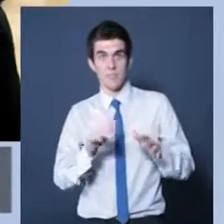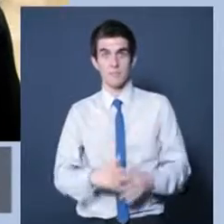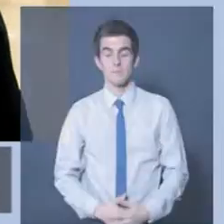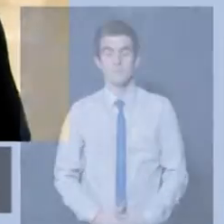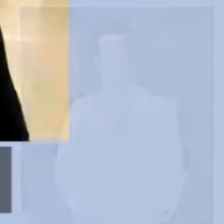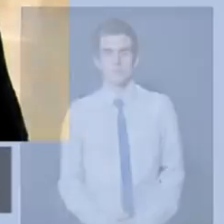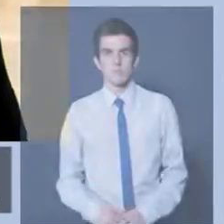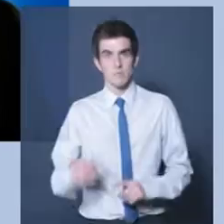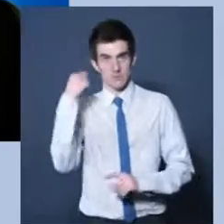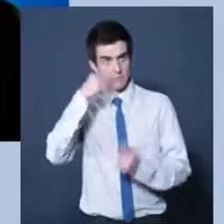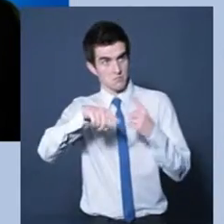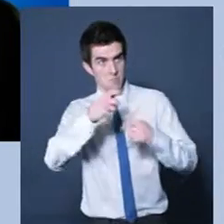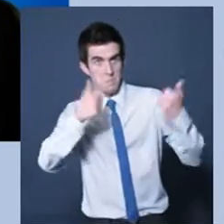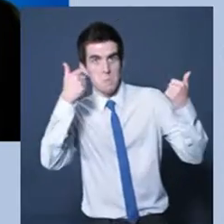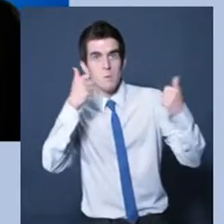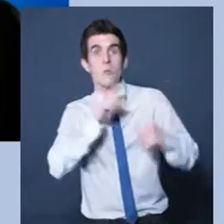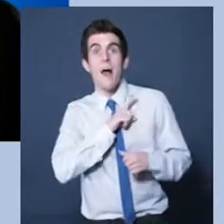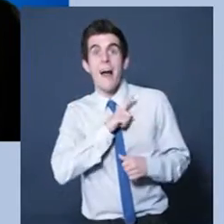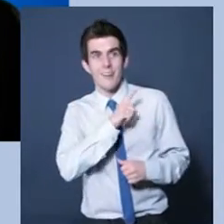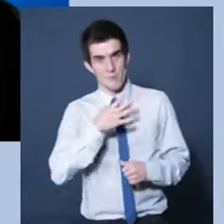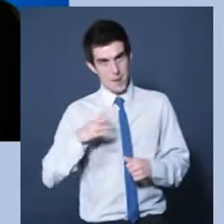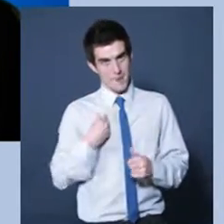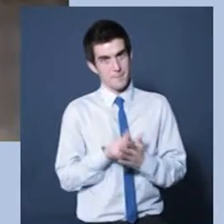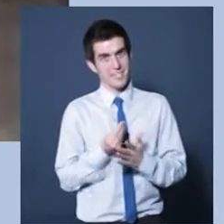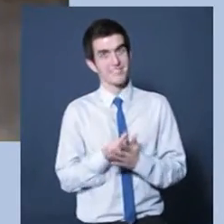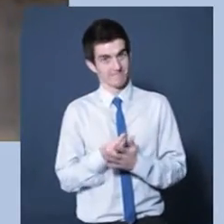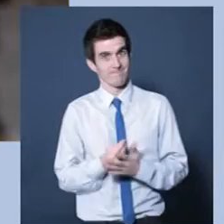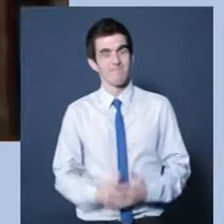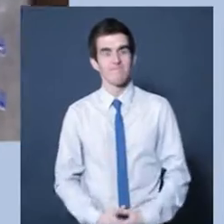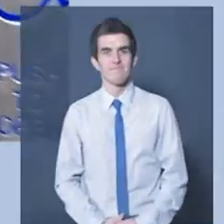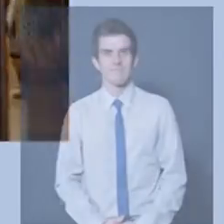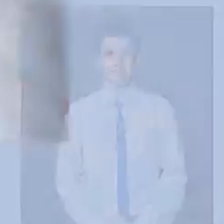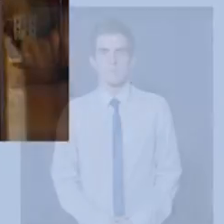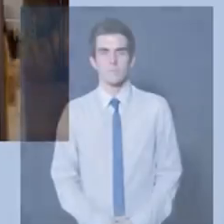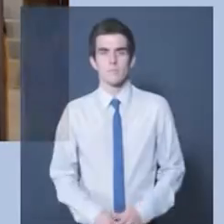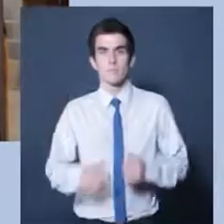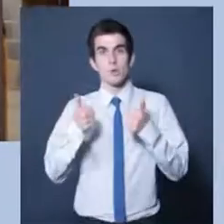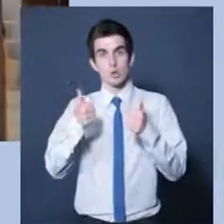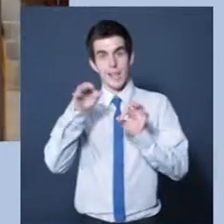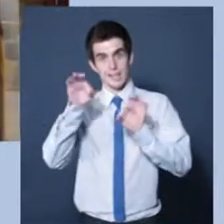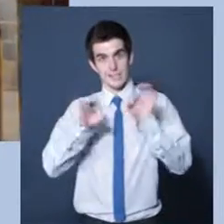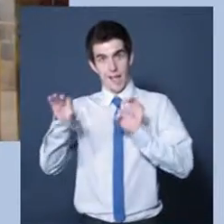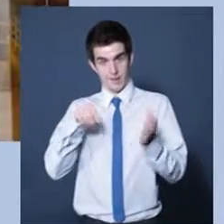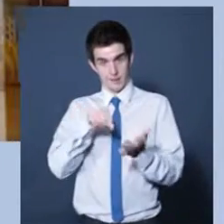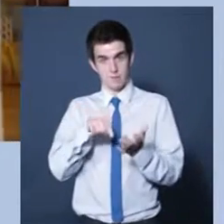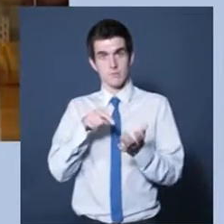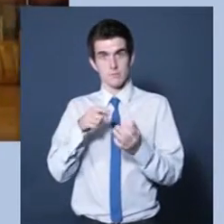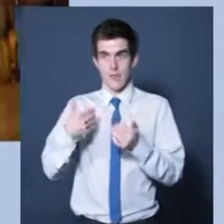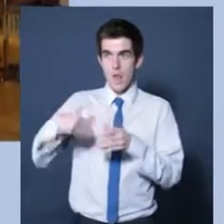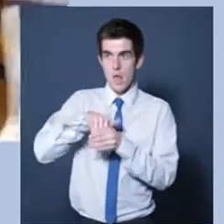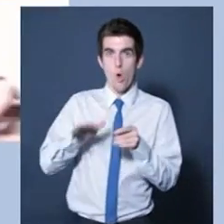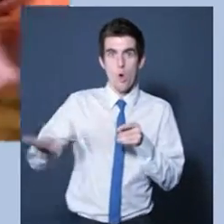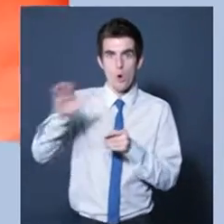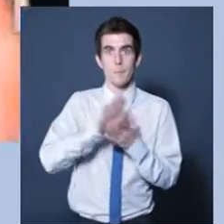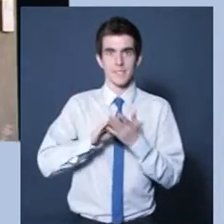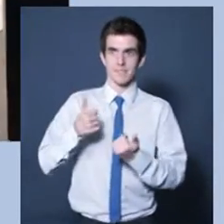Everything was there. Why? Because they want my money. If we get good inclusive design, we know it works for disabled